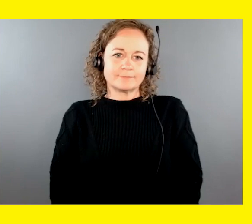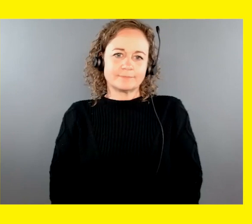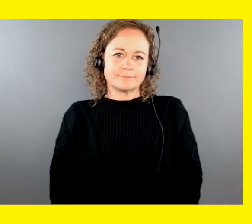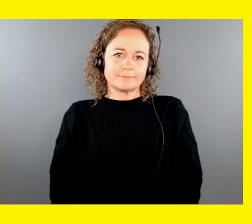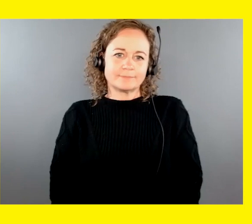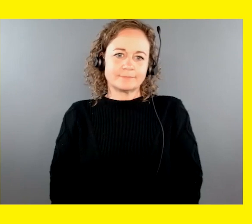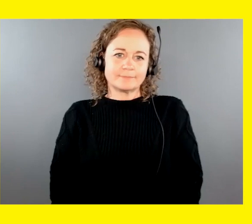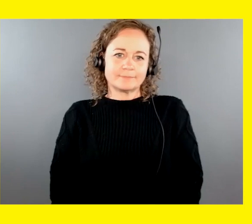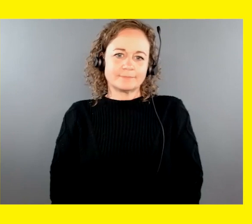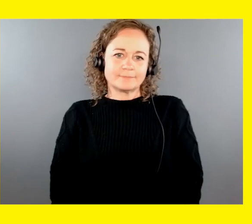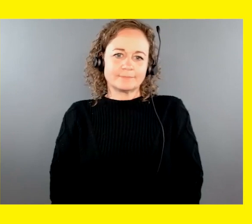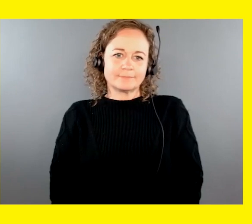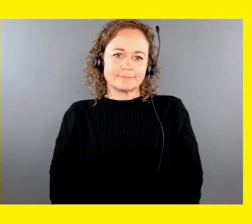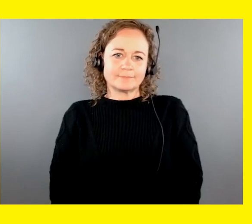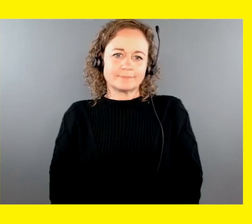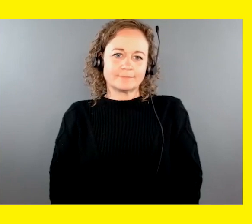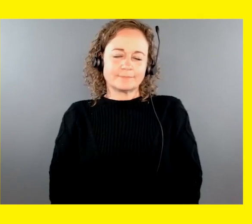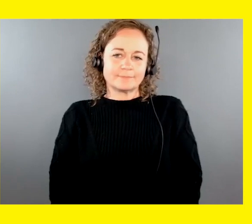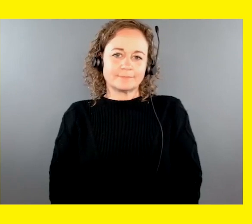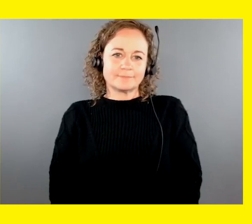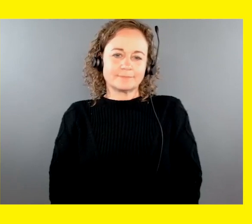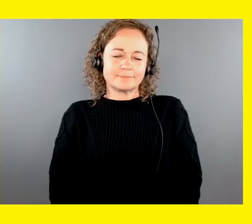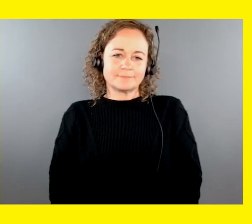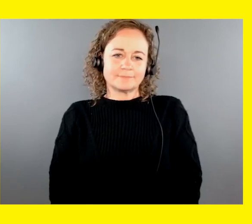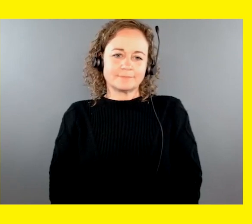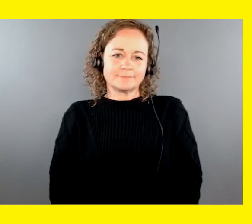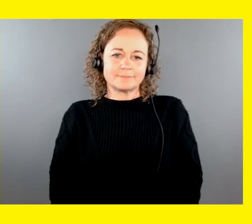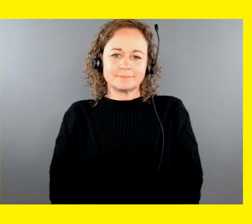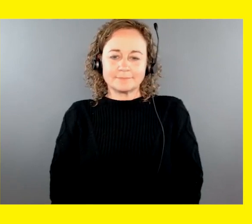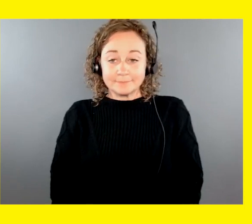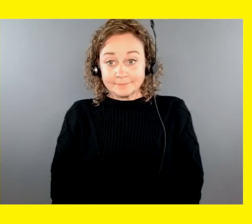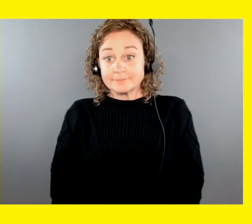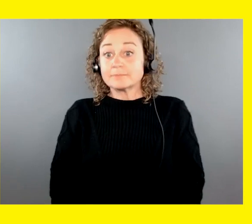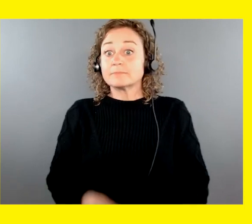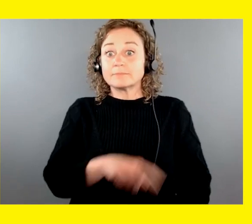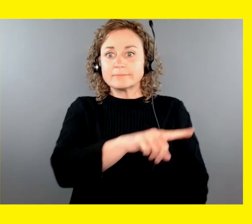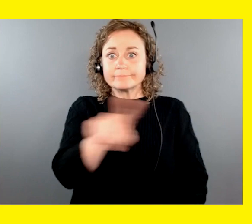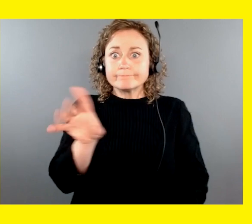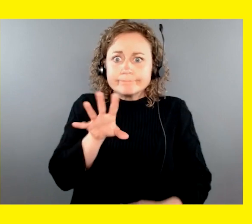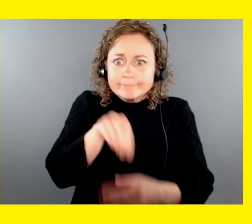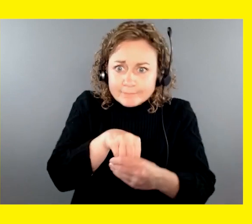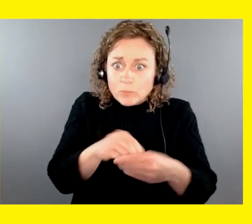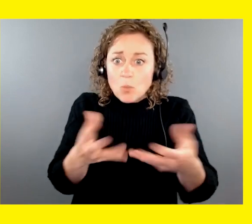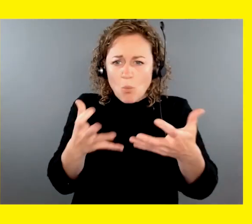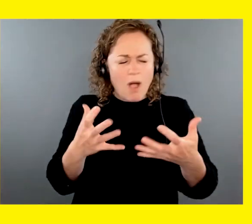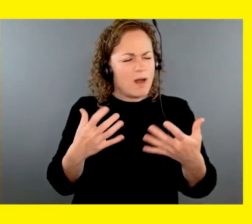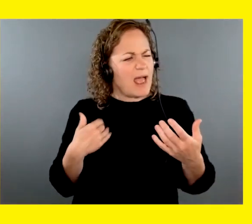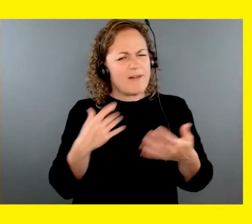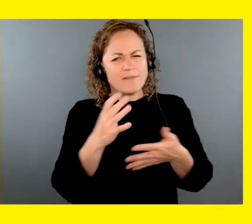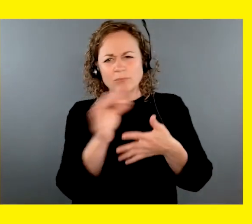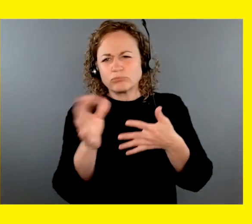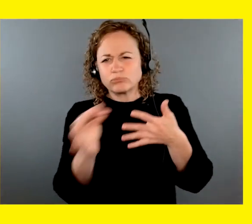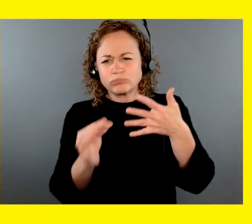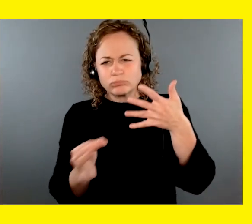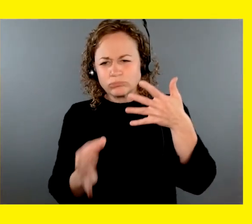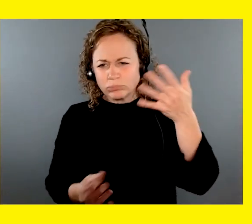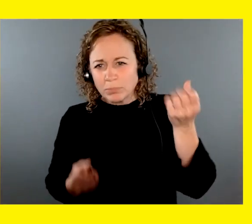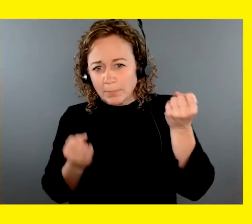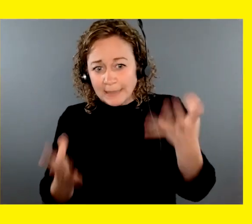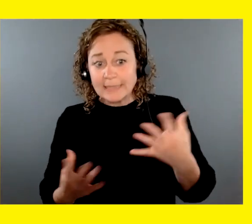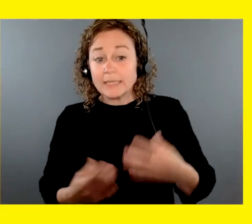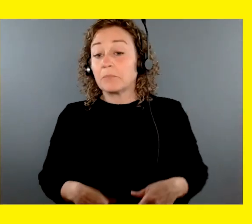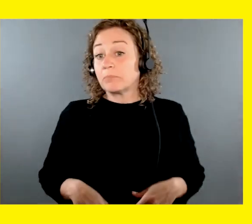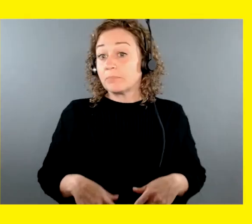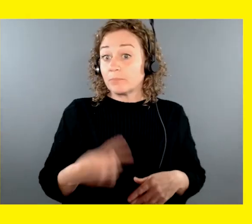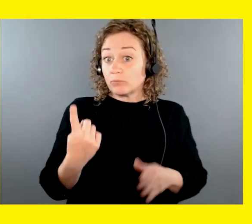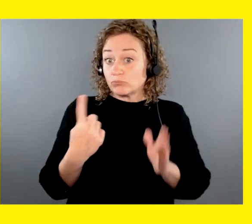CNIB logo, Ben Mulroney. There are many ways that you can contribute to the success of CNIB Guide Dogs. One of our signature